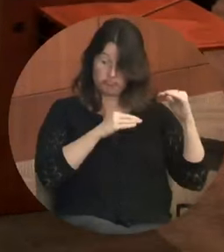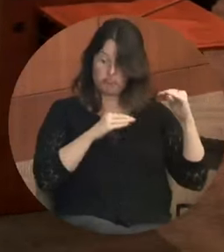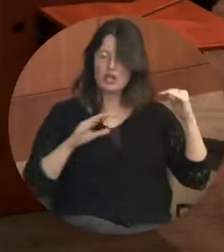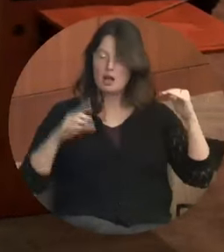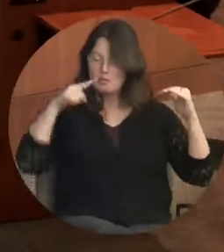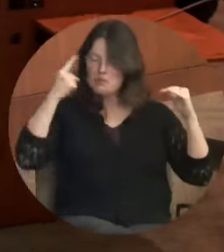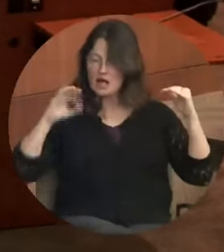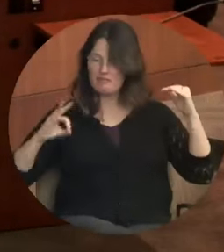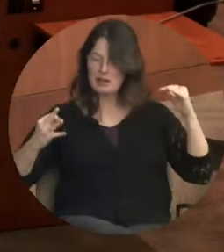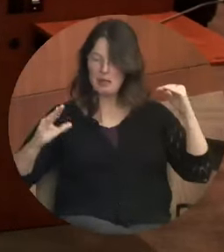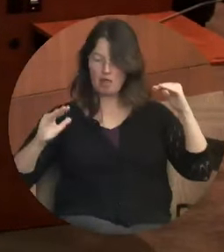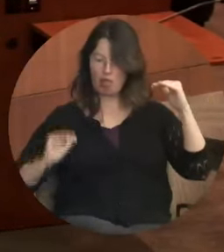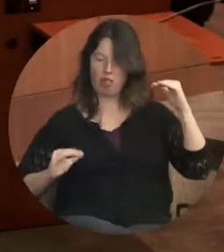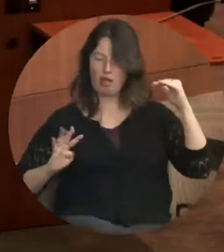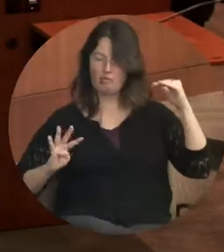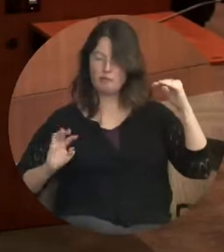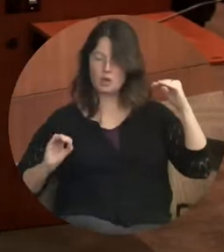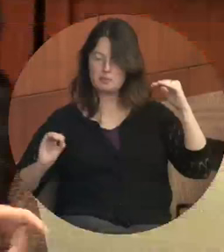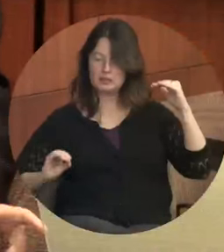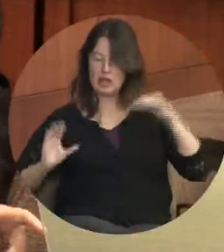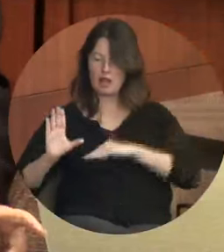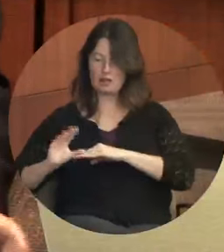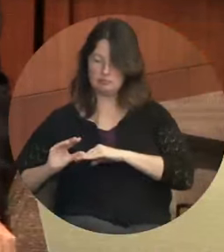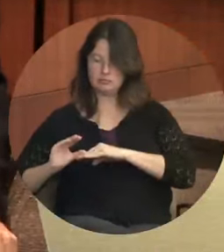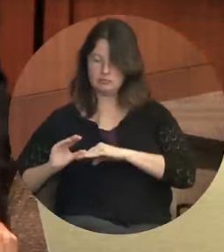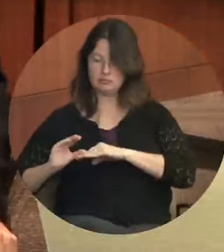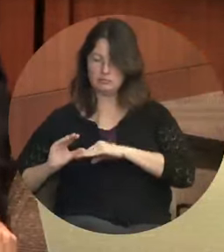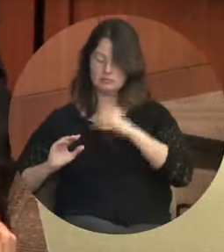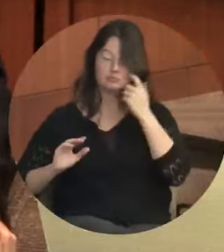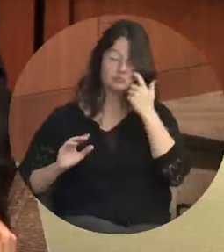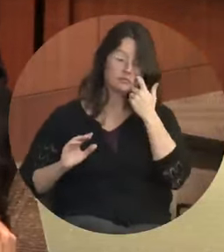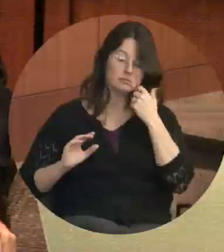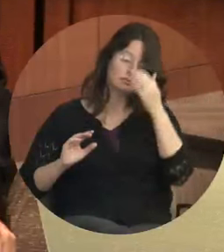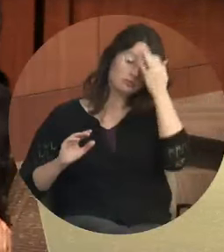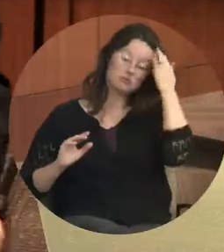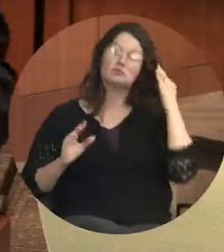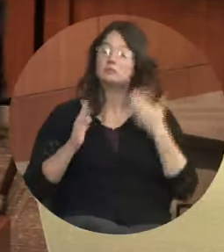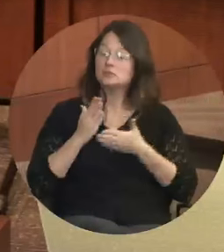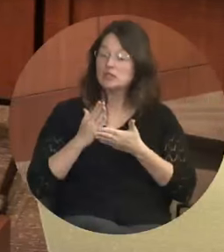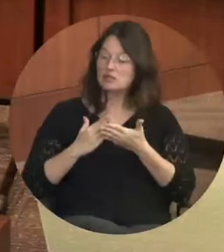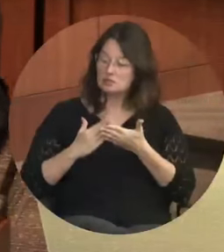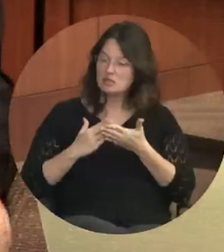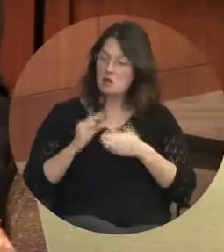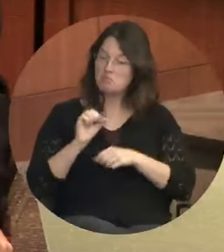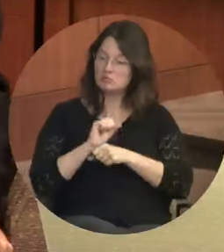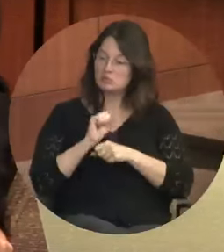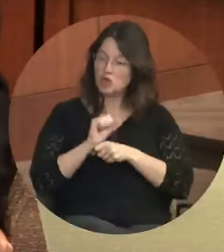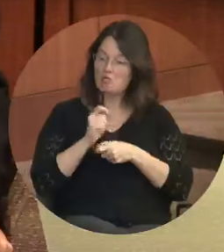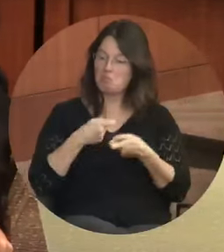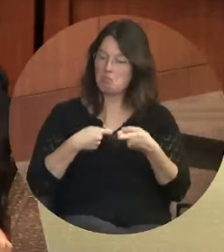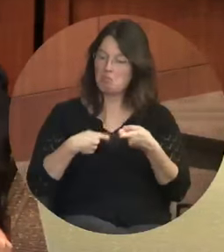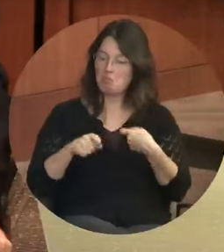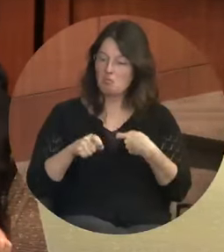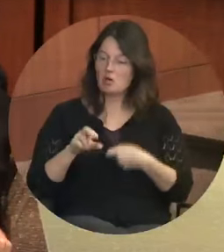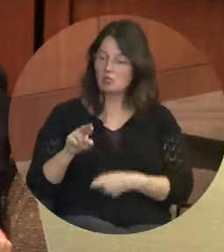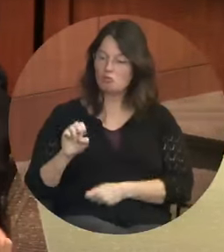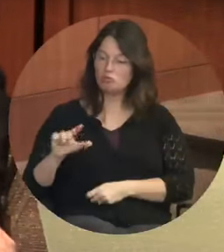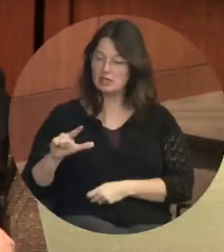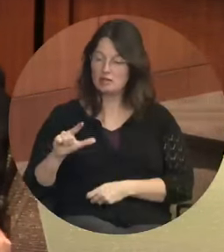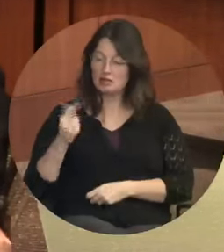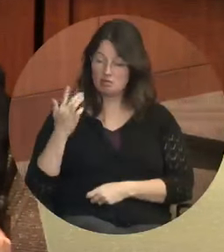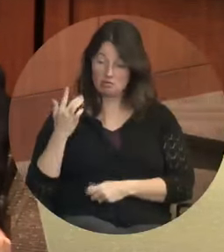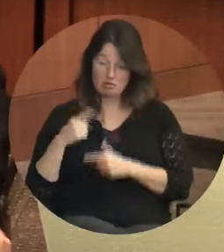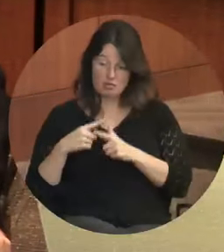our manufacturing jobs and we replaced them with retail, which tends to mean minimum wage, no benefits. Clearly,